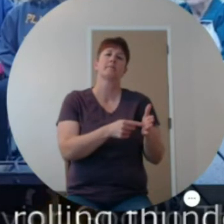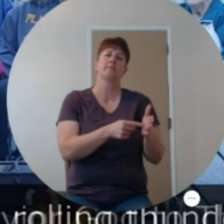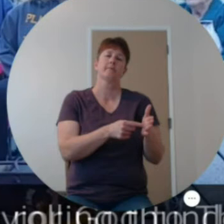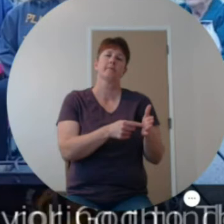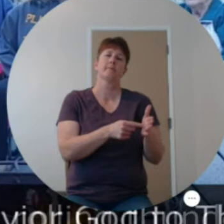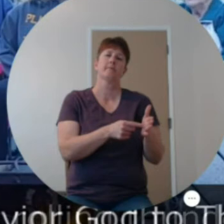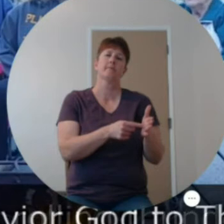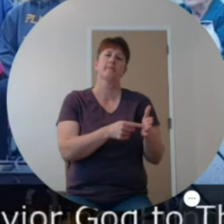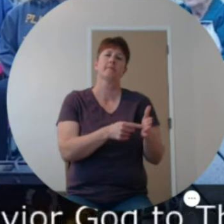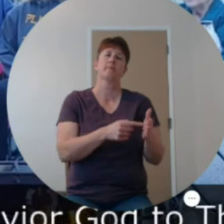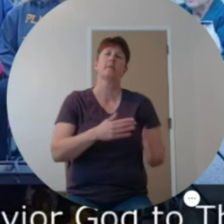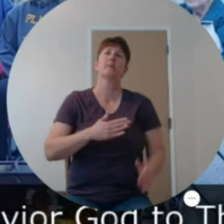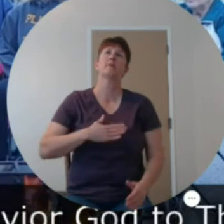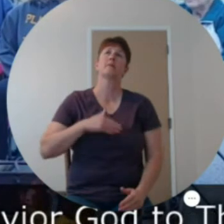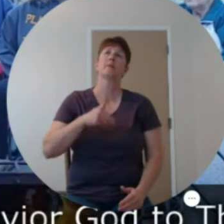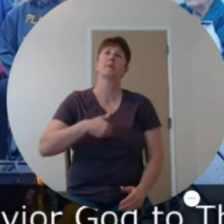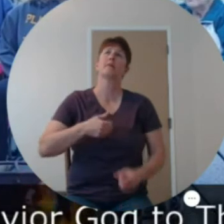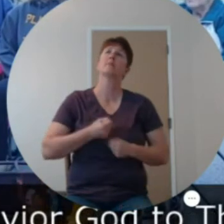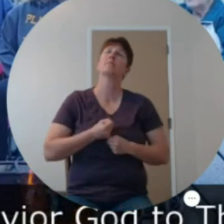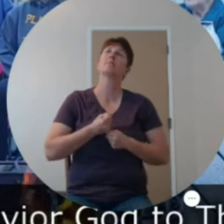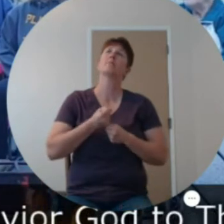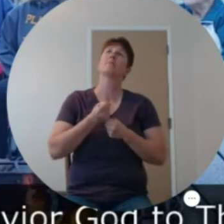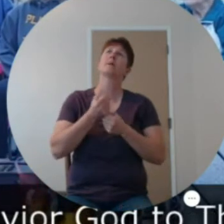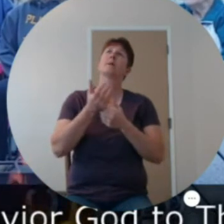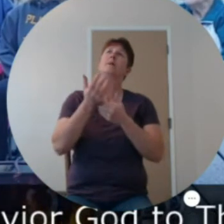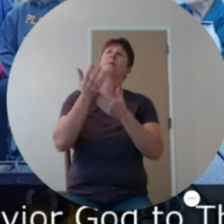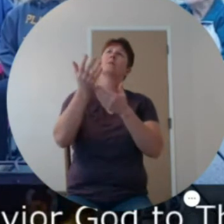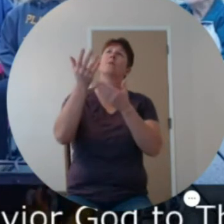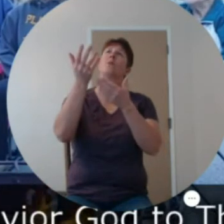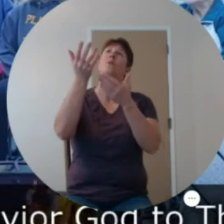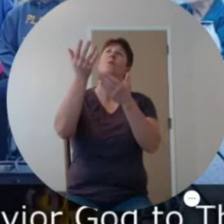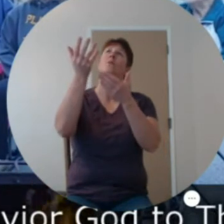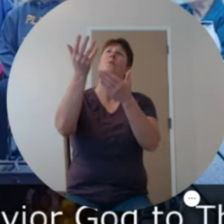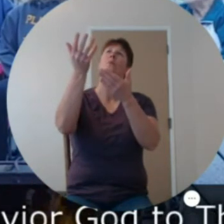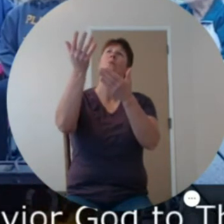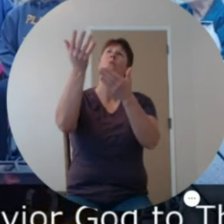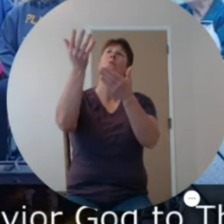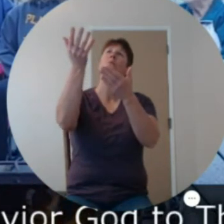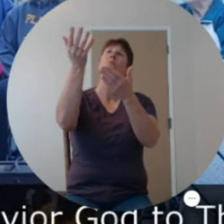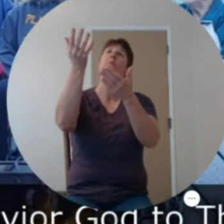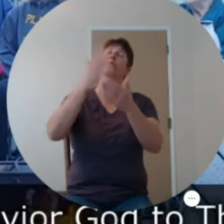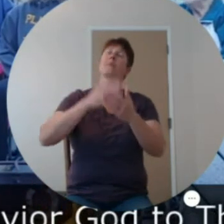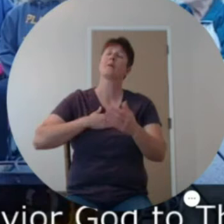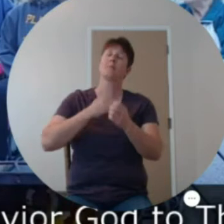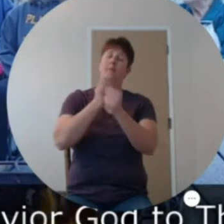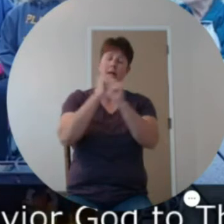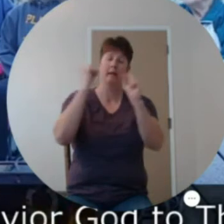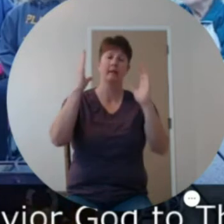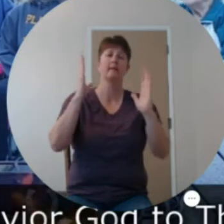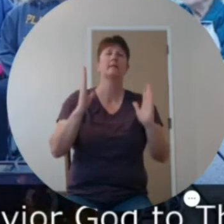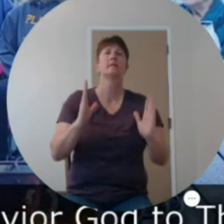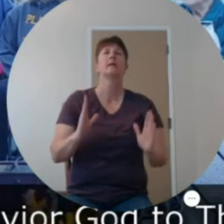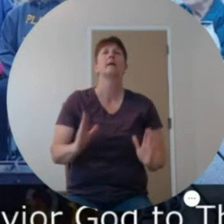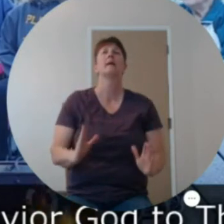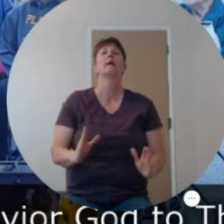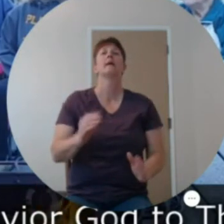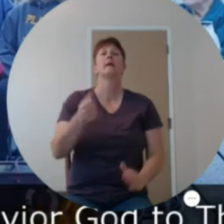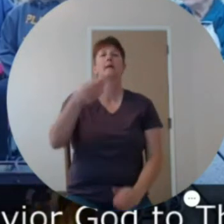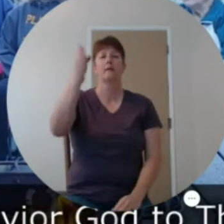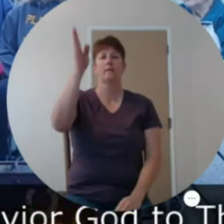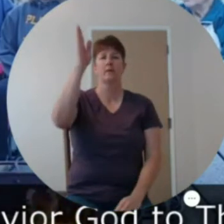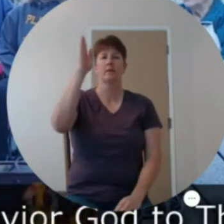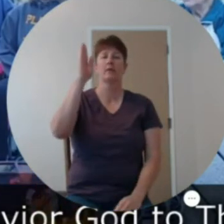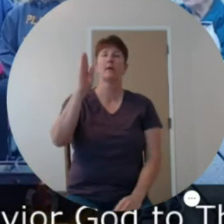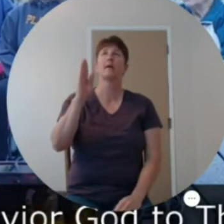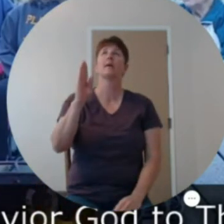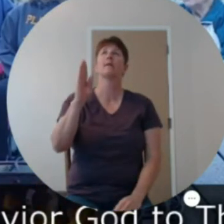Then sings my soul, my Savior